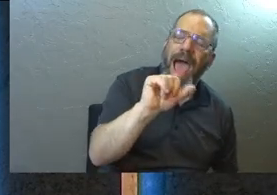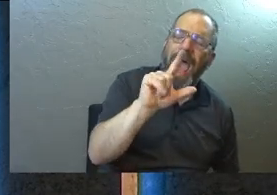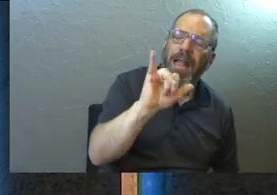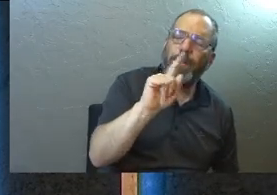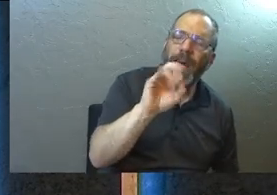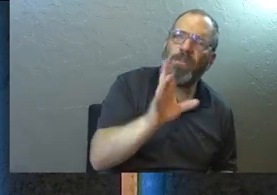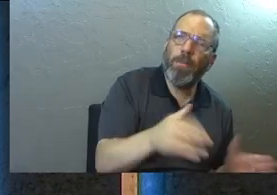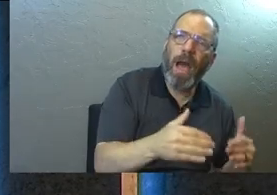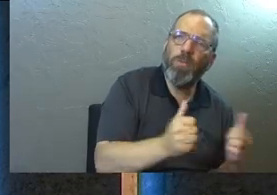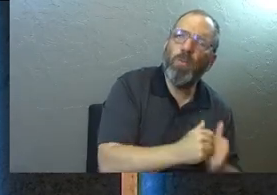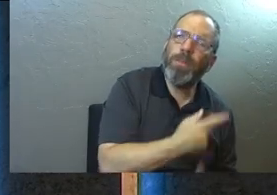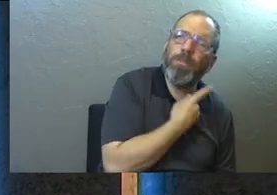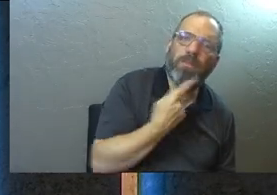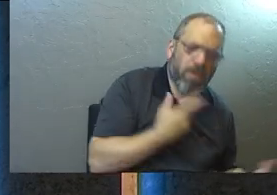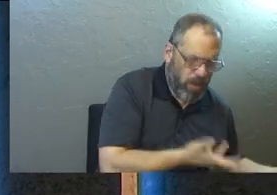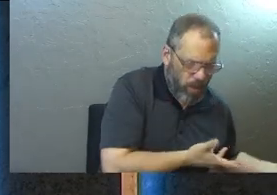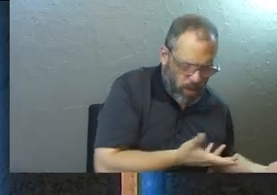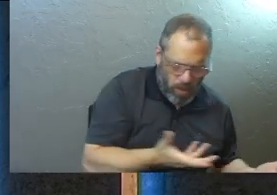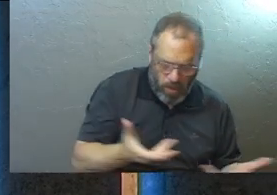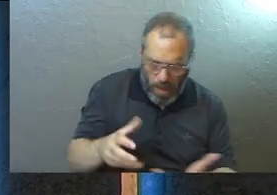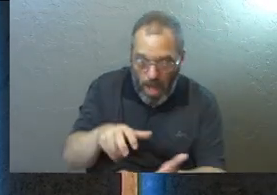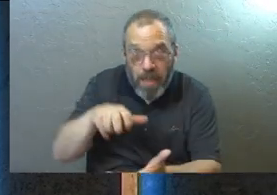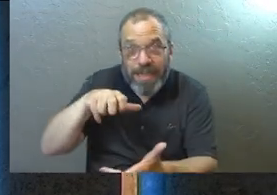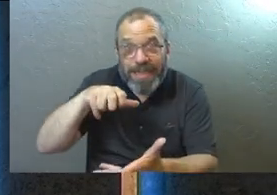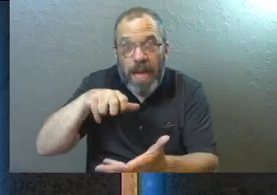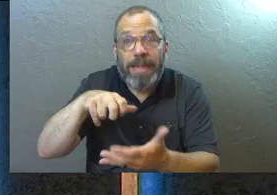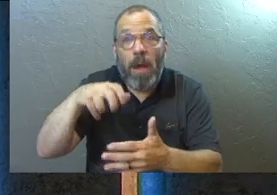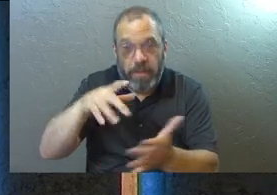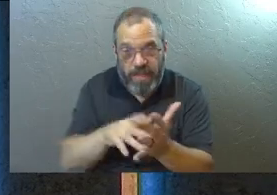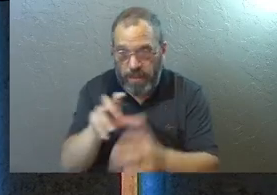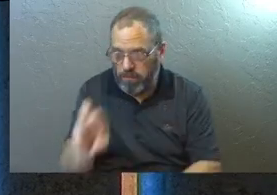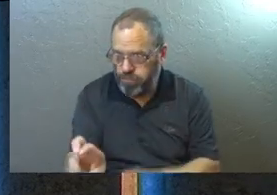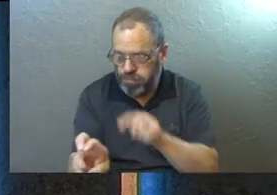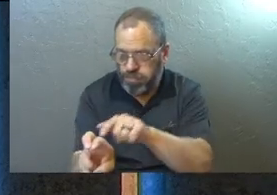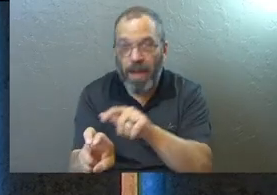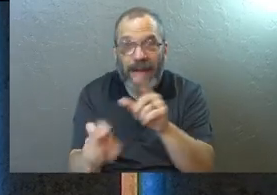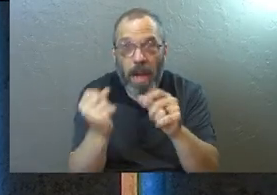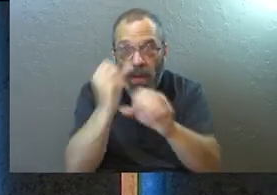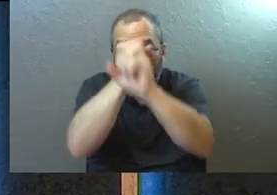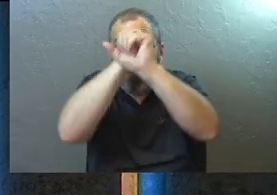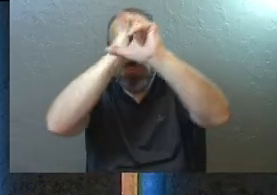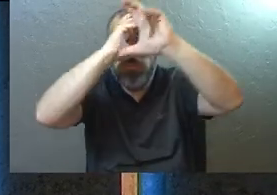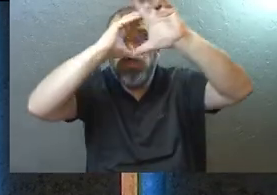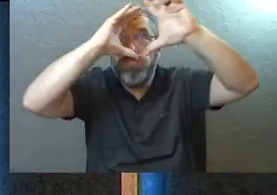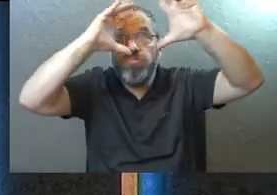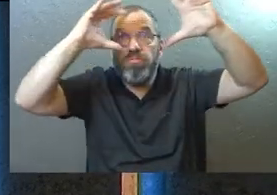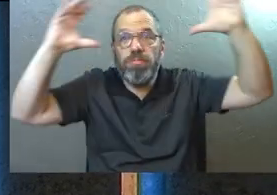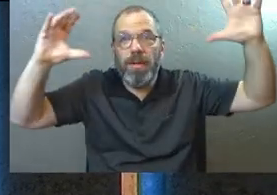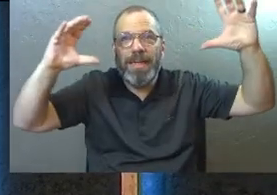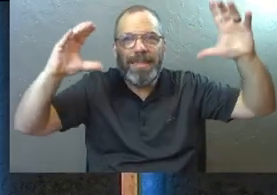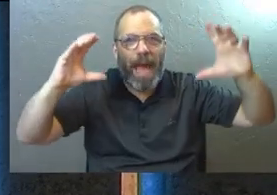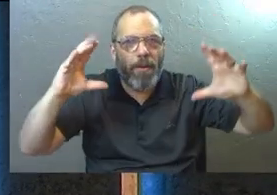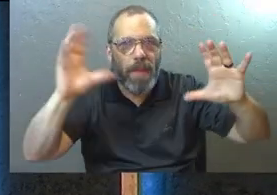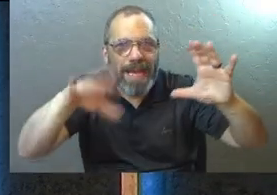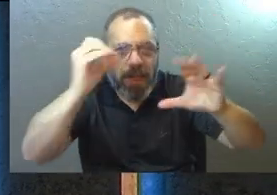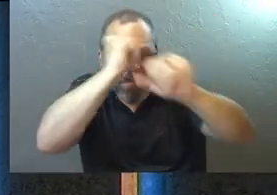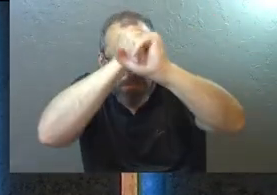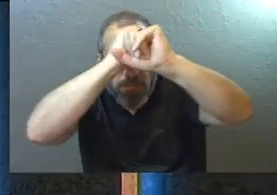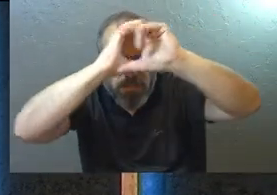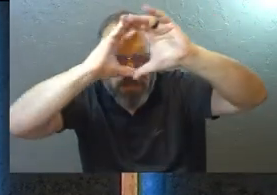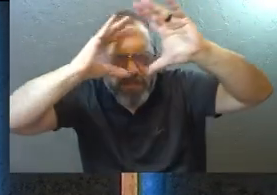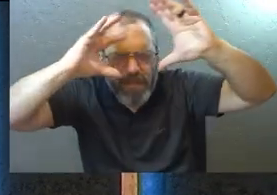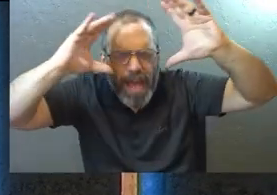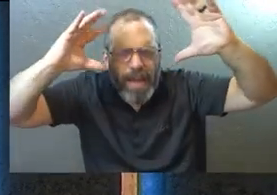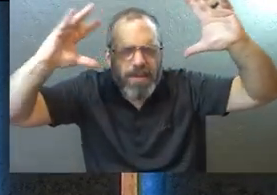expensive perfumes. And then she knelt behind Jesus. Do you see the scene? Some of you already know it, but you got to imagine it in your